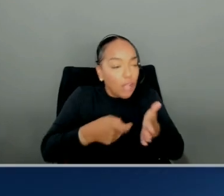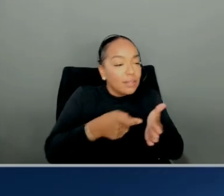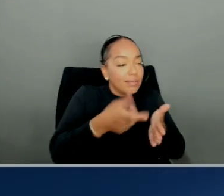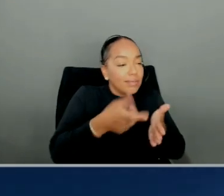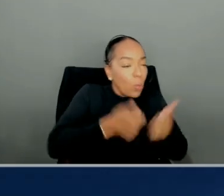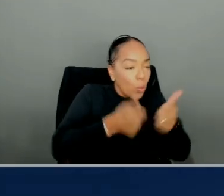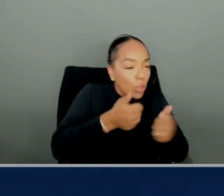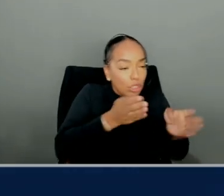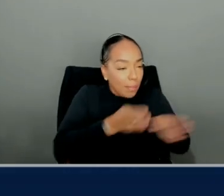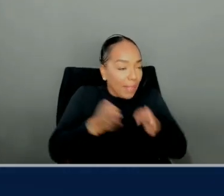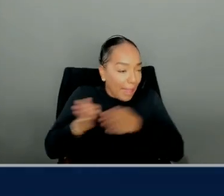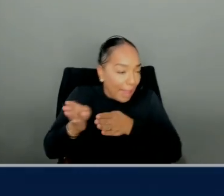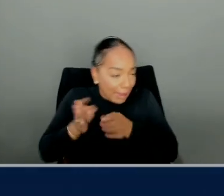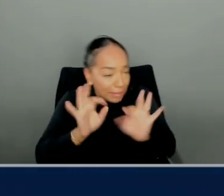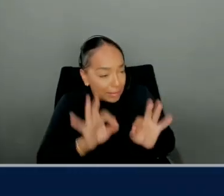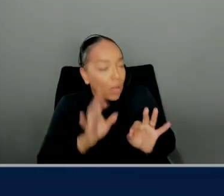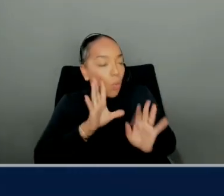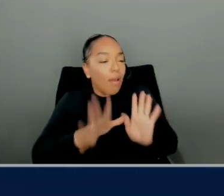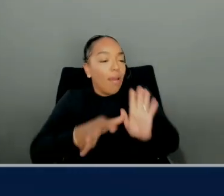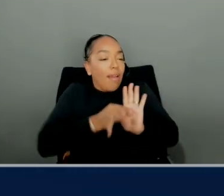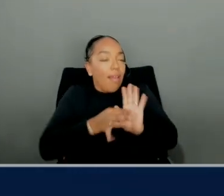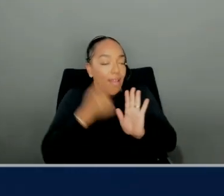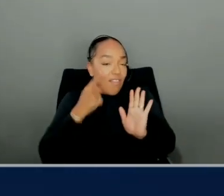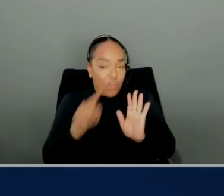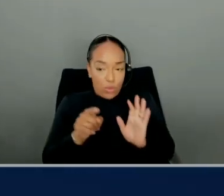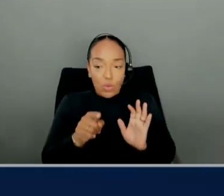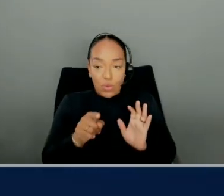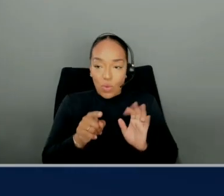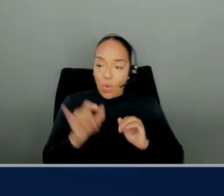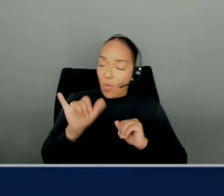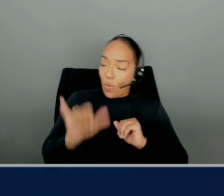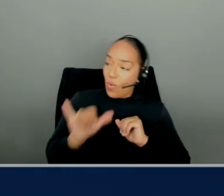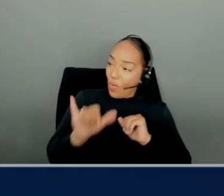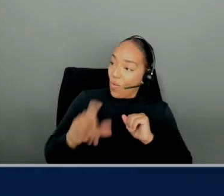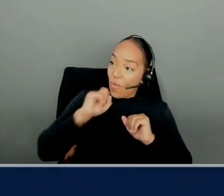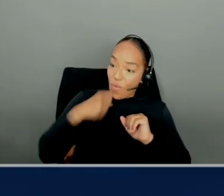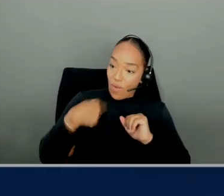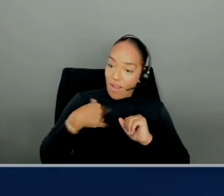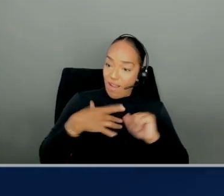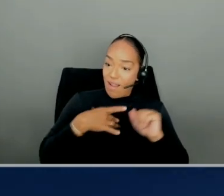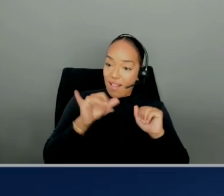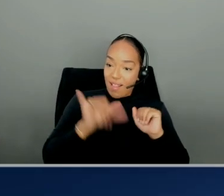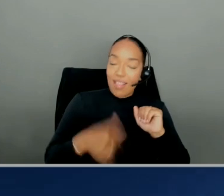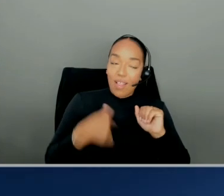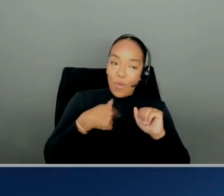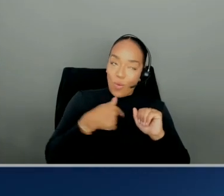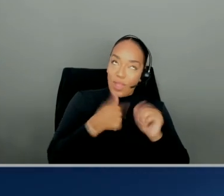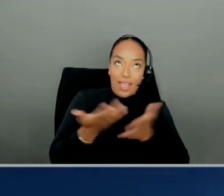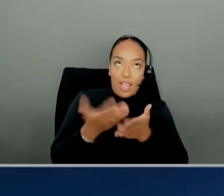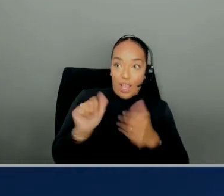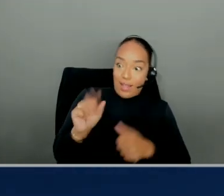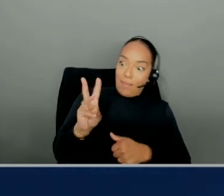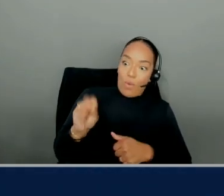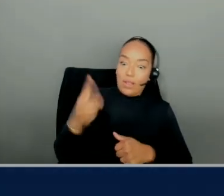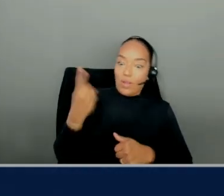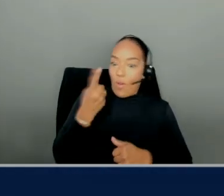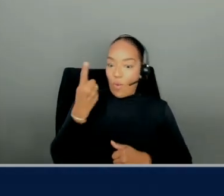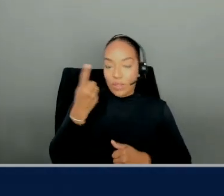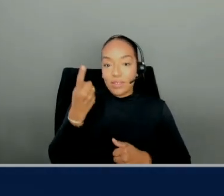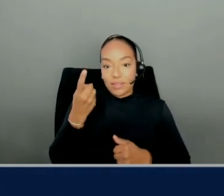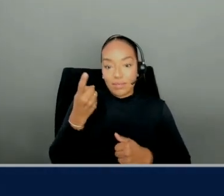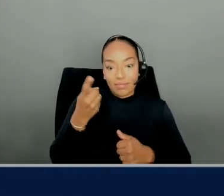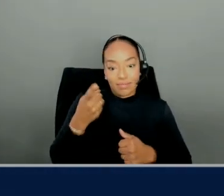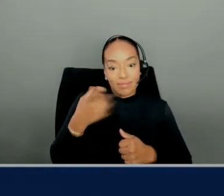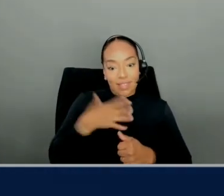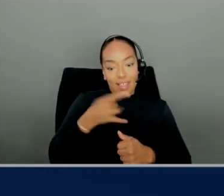it for you. That's really cool. Yeah. I like that. I mean, we are all about cost saving here at AWS, as always, and I think this is a really good